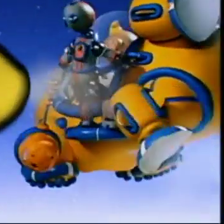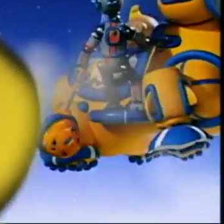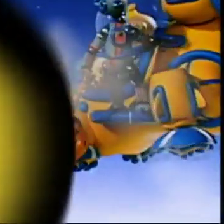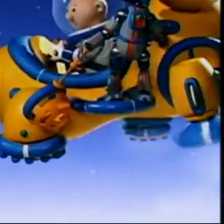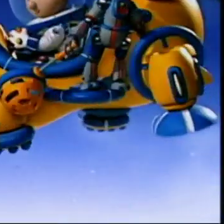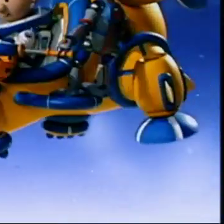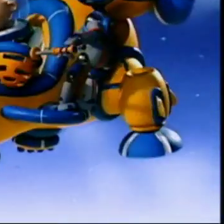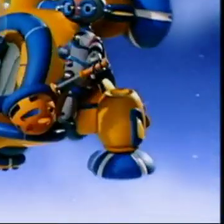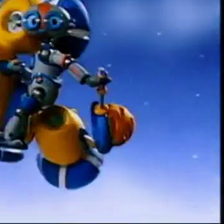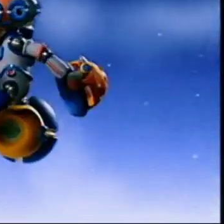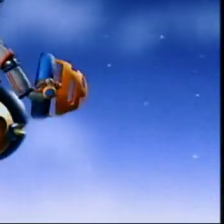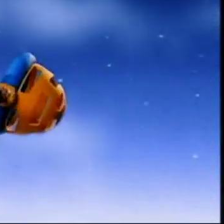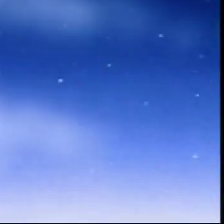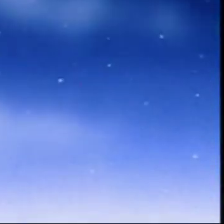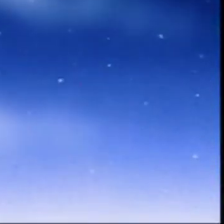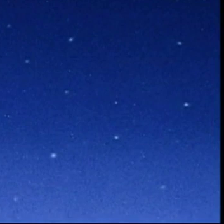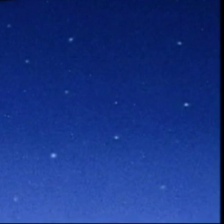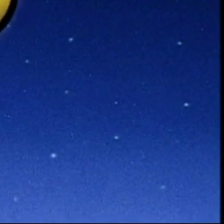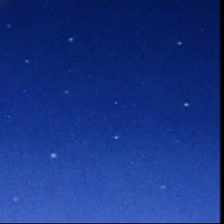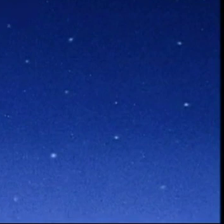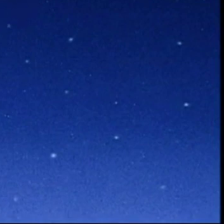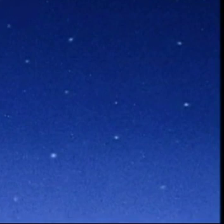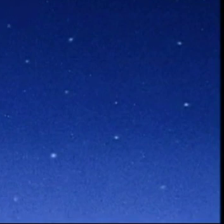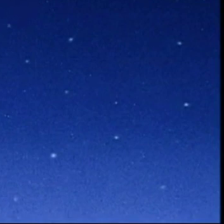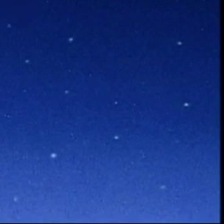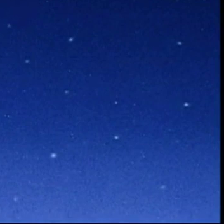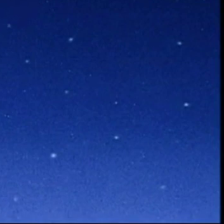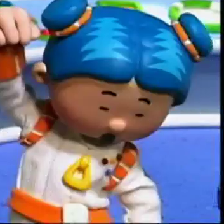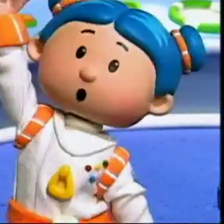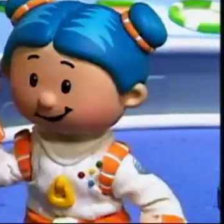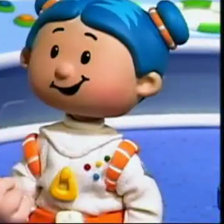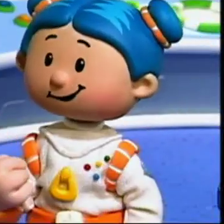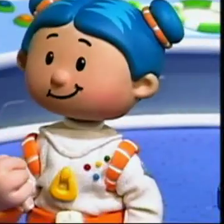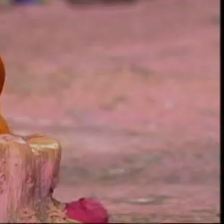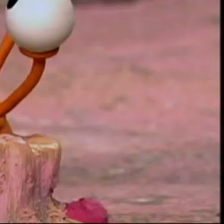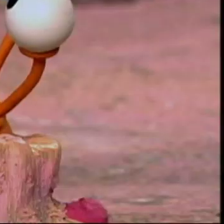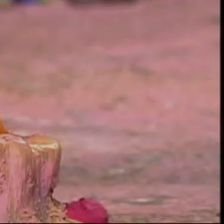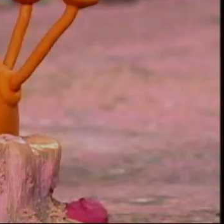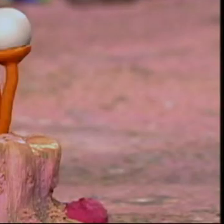never know what strange new things you'll find out in space Cosmic